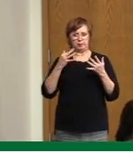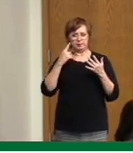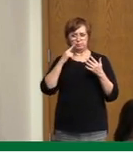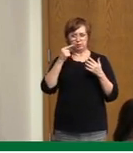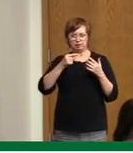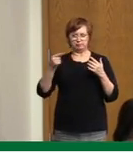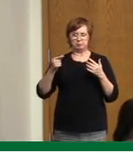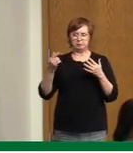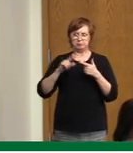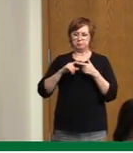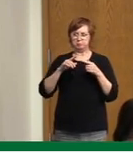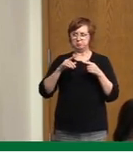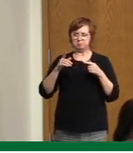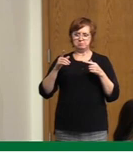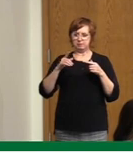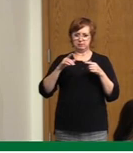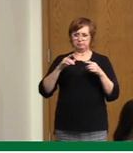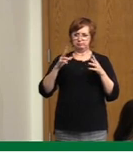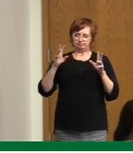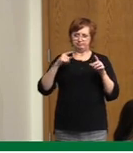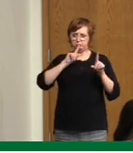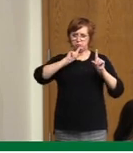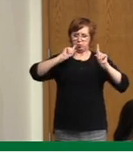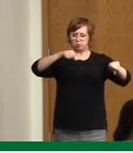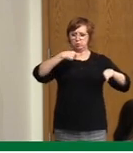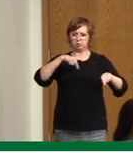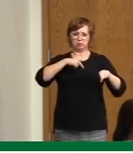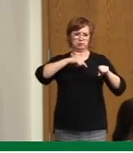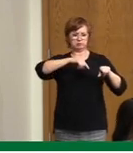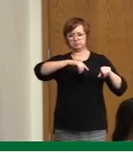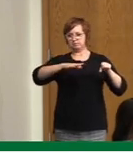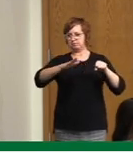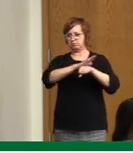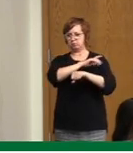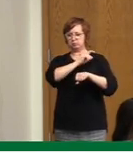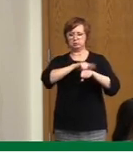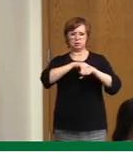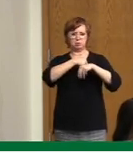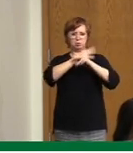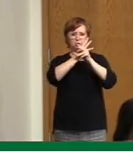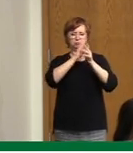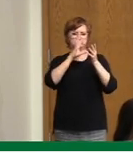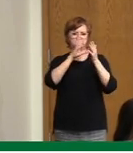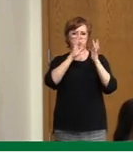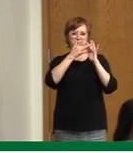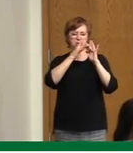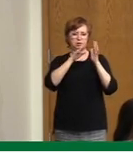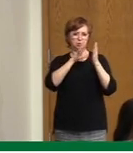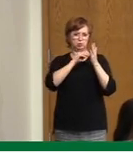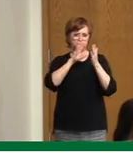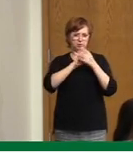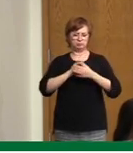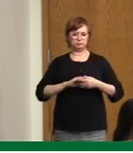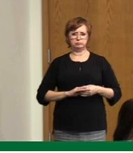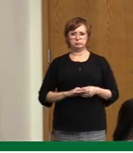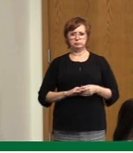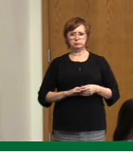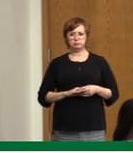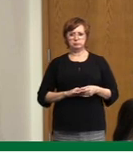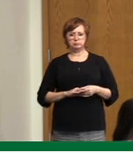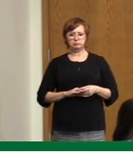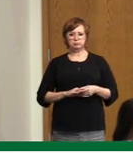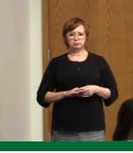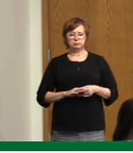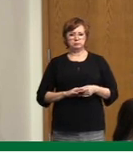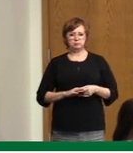go to full online learning. So, I guess, what are the concerns about cases in schools and at what point would the province